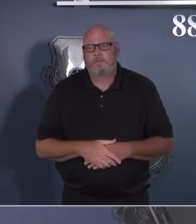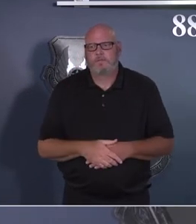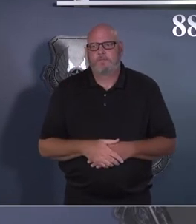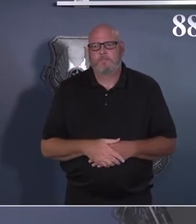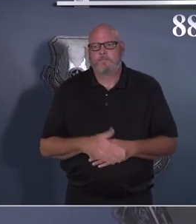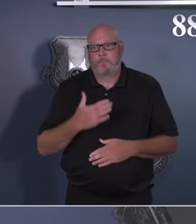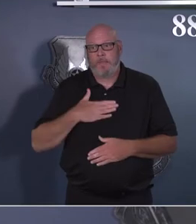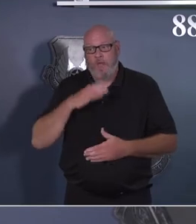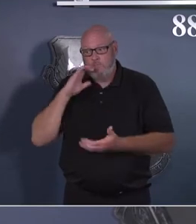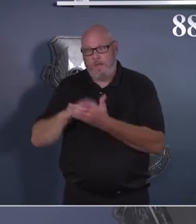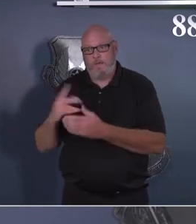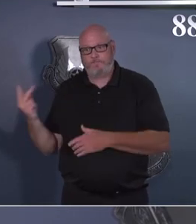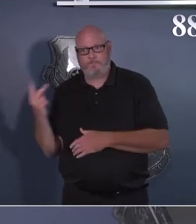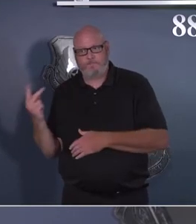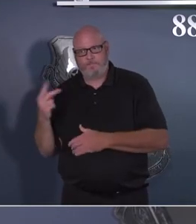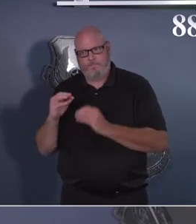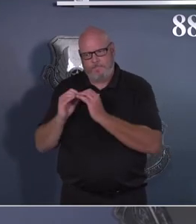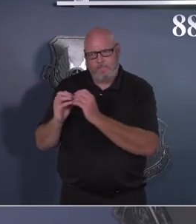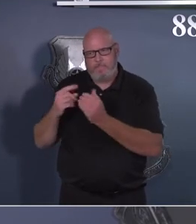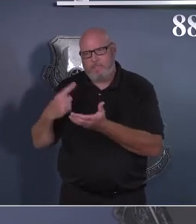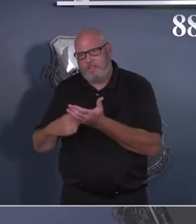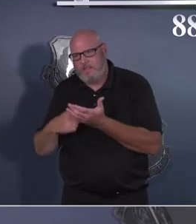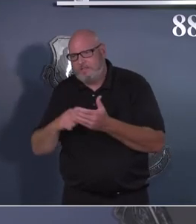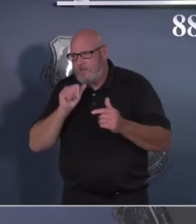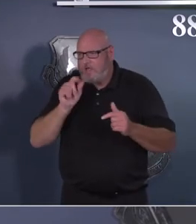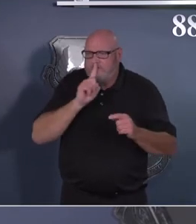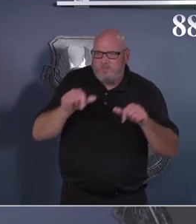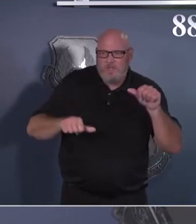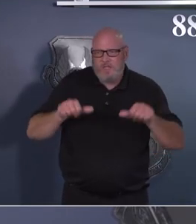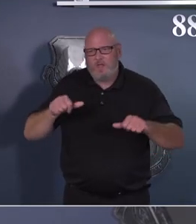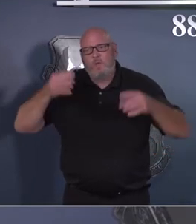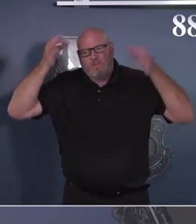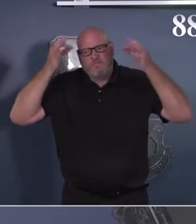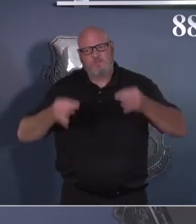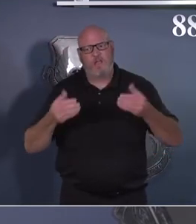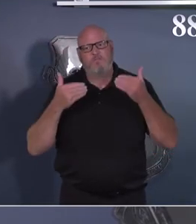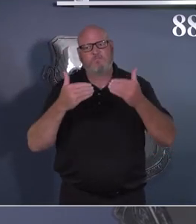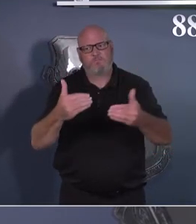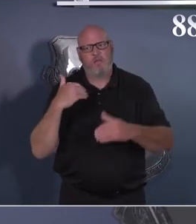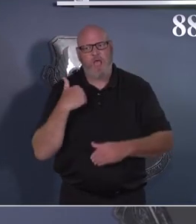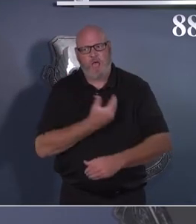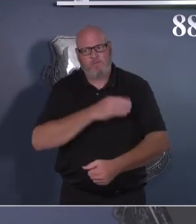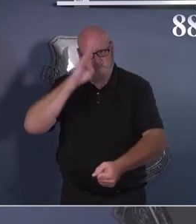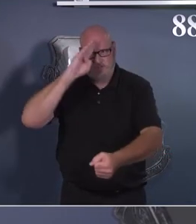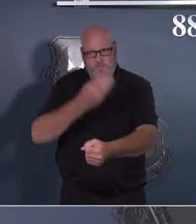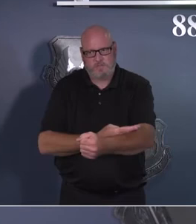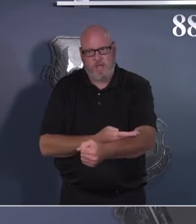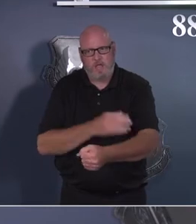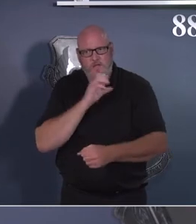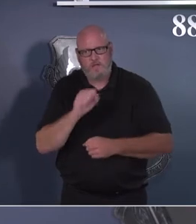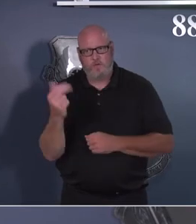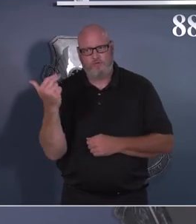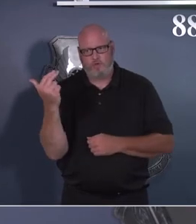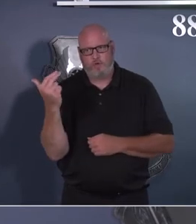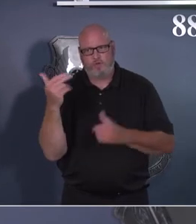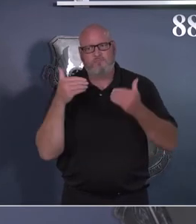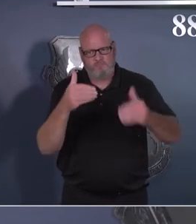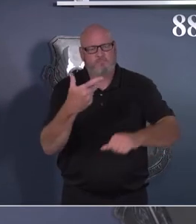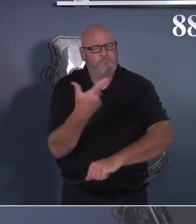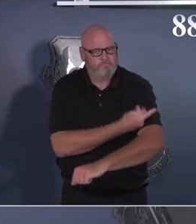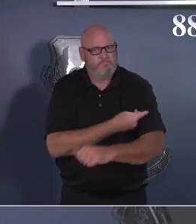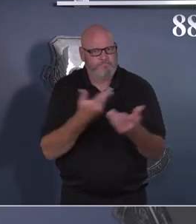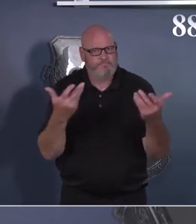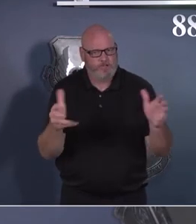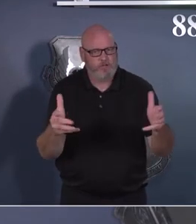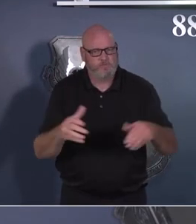We rumbled with it, just like many of you are rumbling with it yourselves. But we decided this is the right thing for our son as he's getting